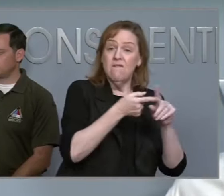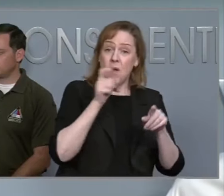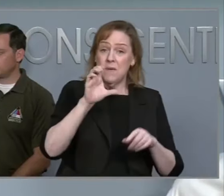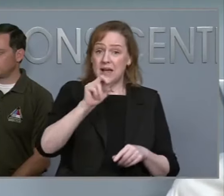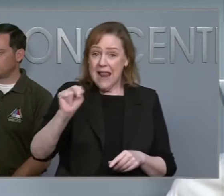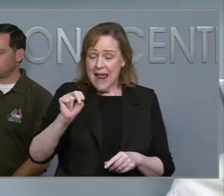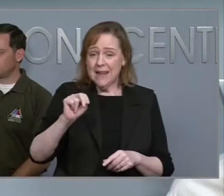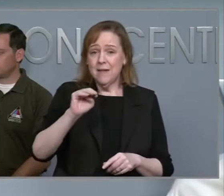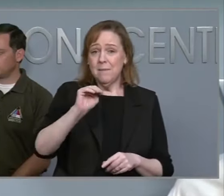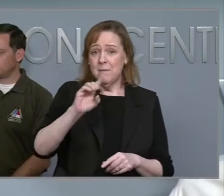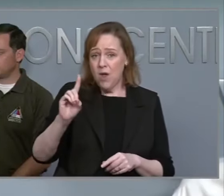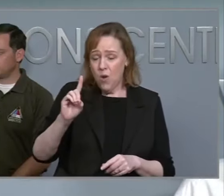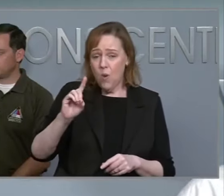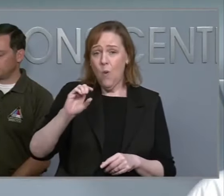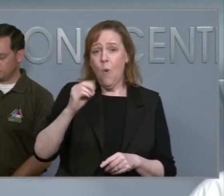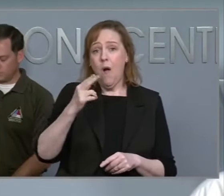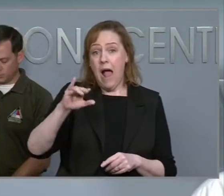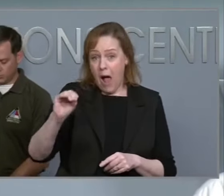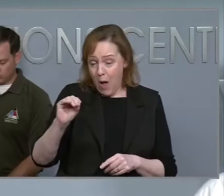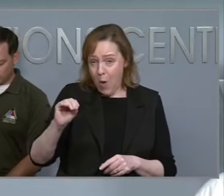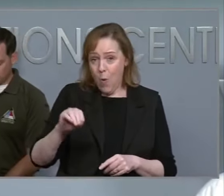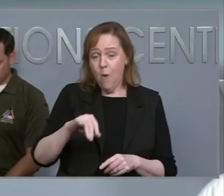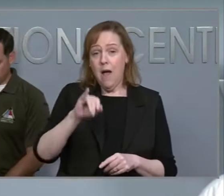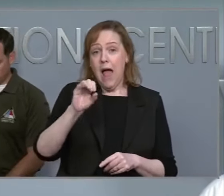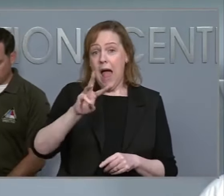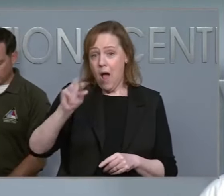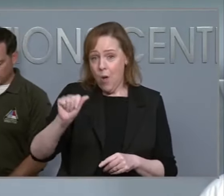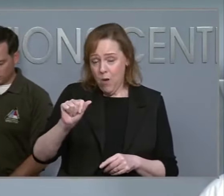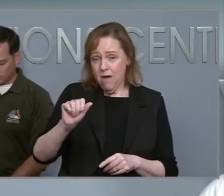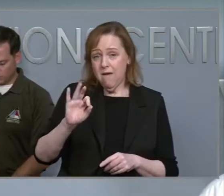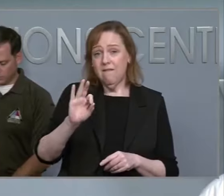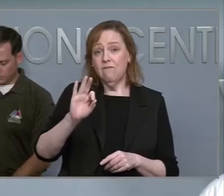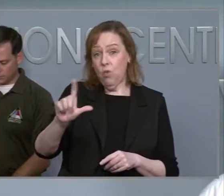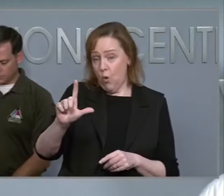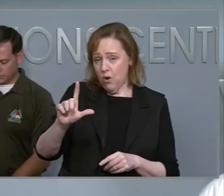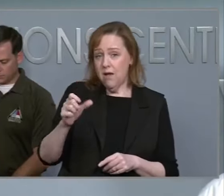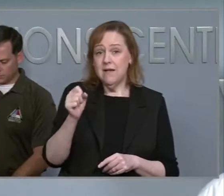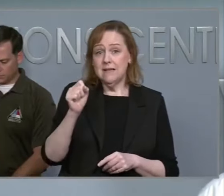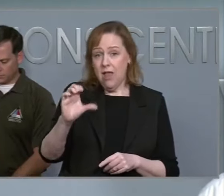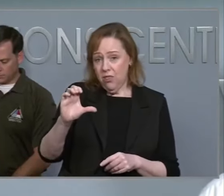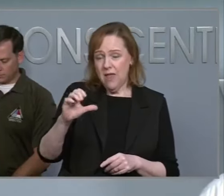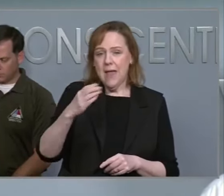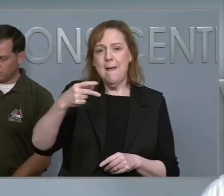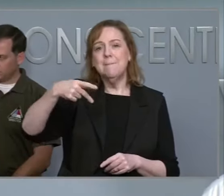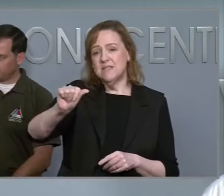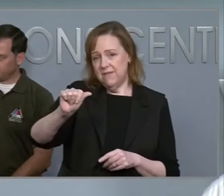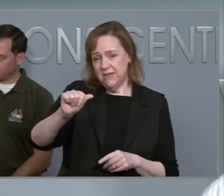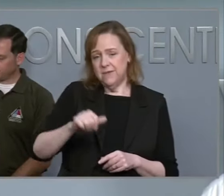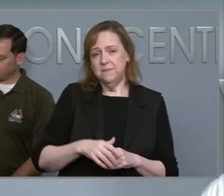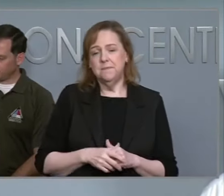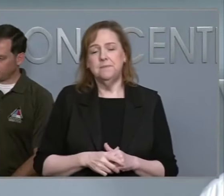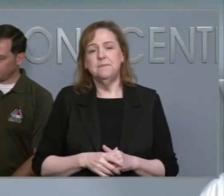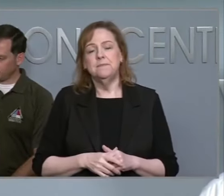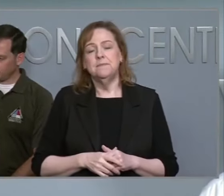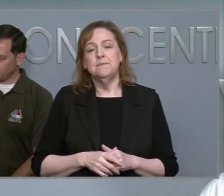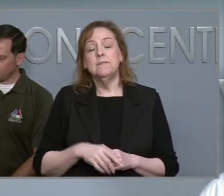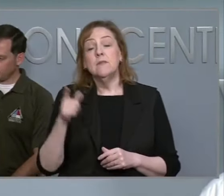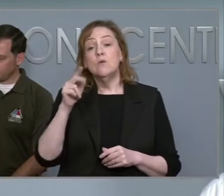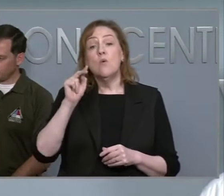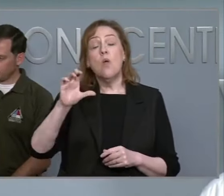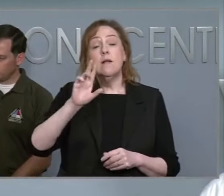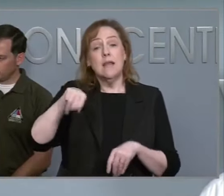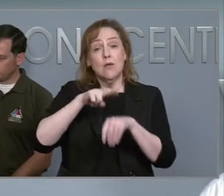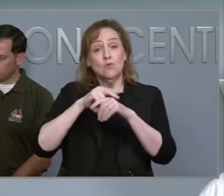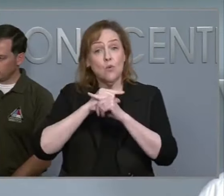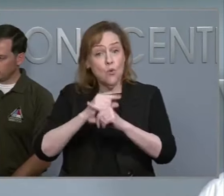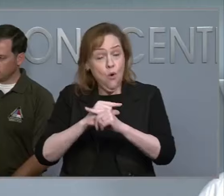Ohio, Iowa, Florida, South Carolina, and Pennsylvania. The North Carolina National Guard, in